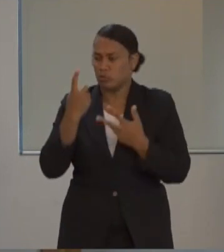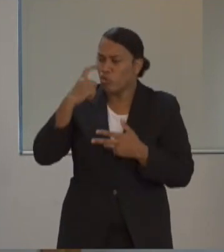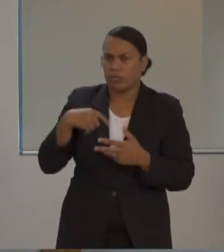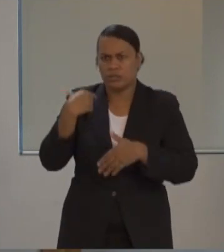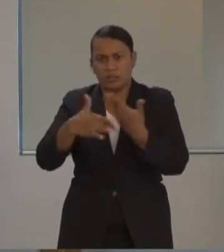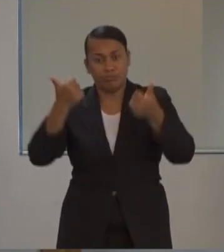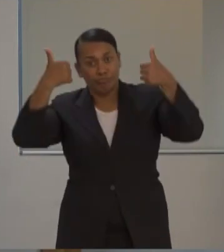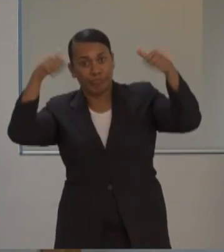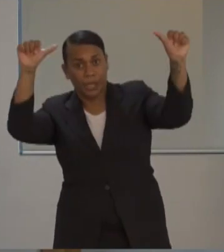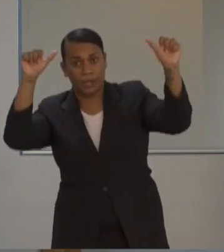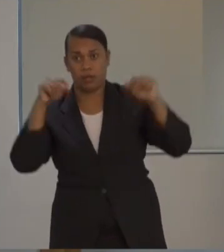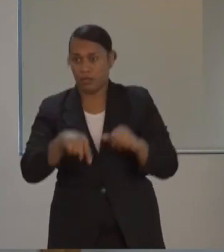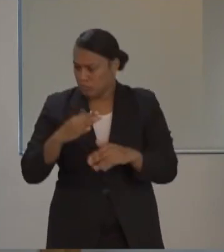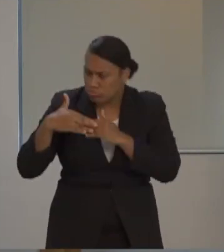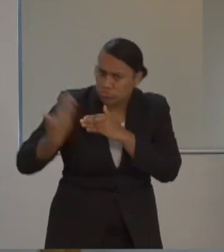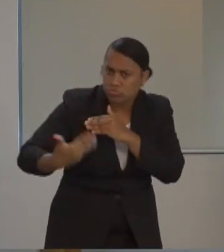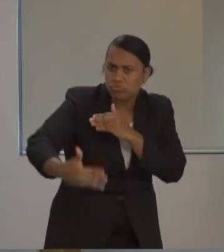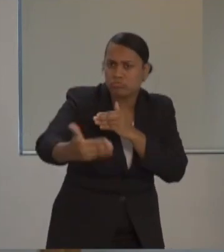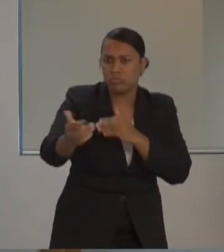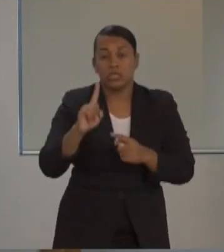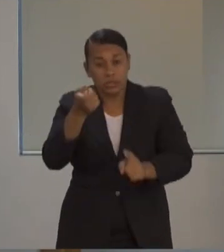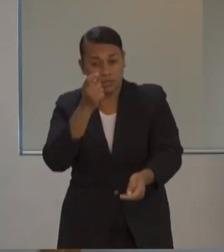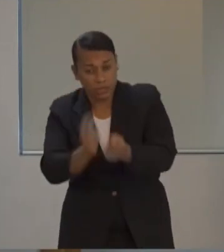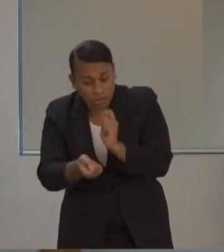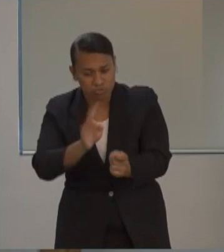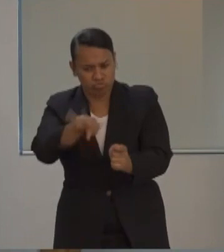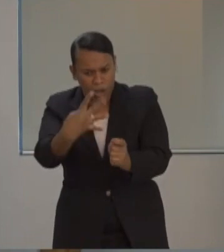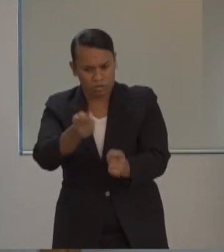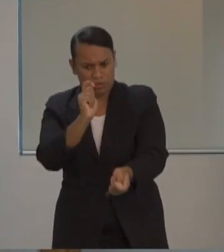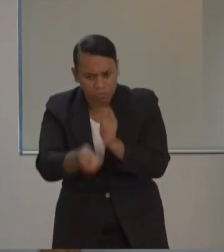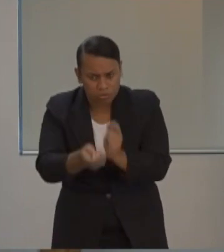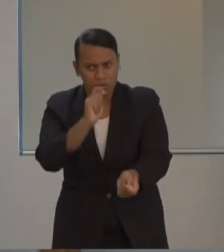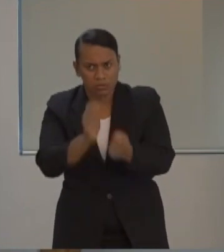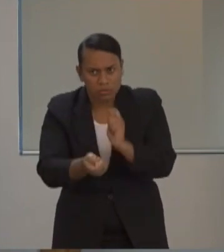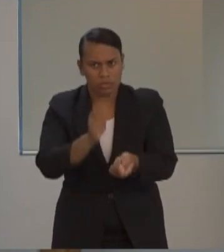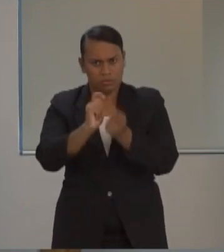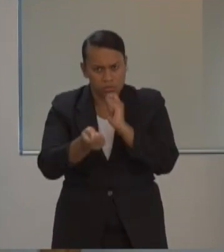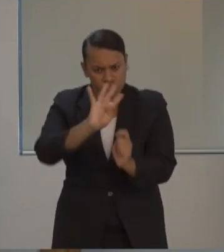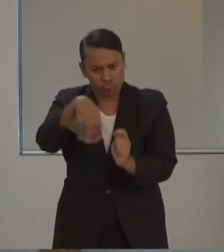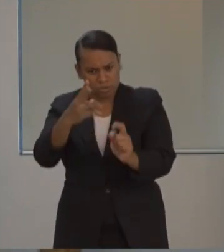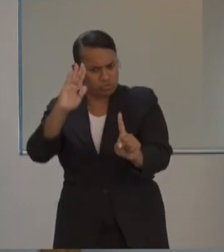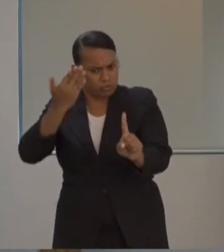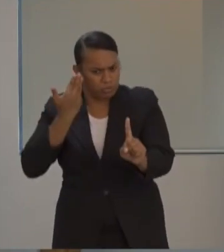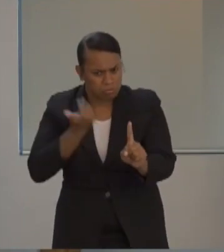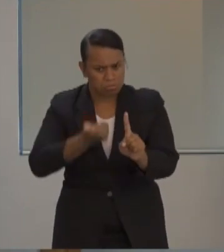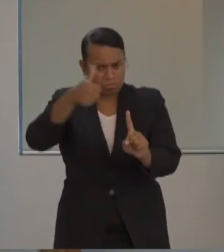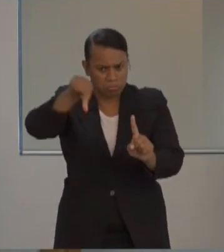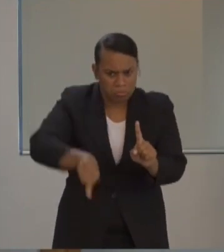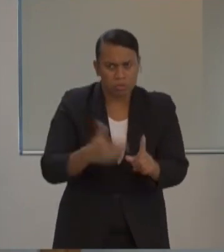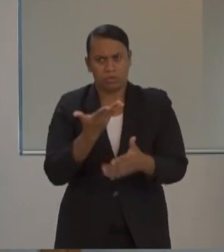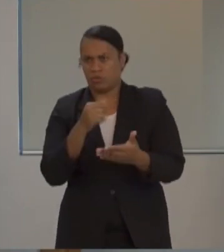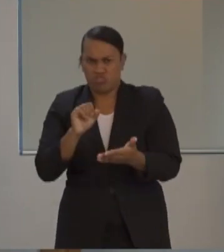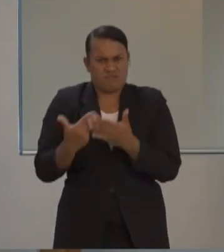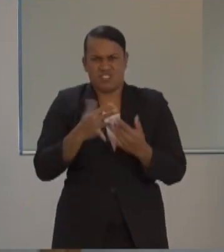day by day, test by test and recovery by recovery. I know it's not always easy. It's not